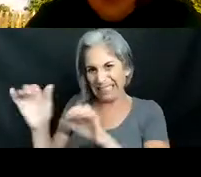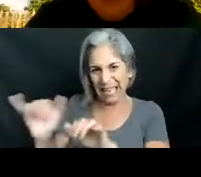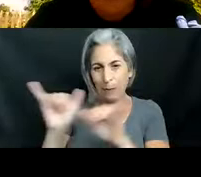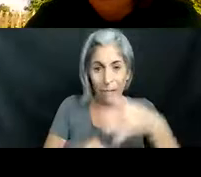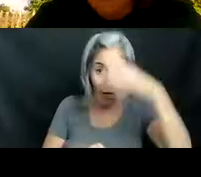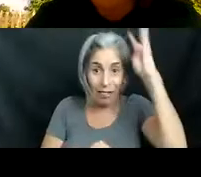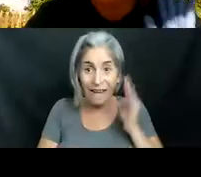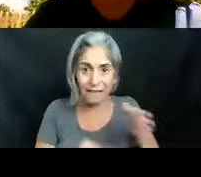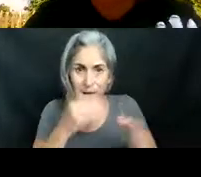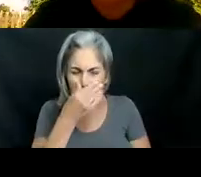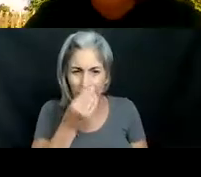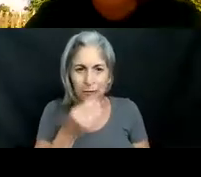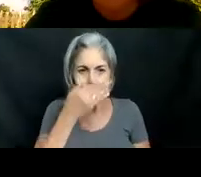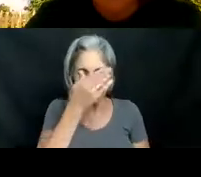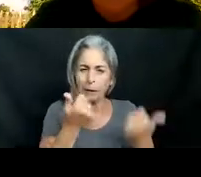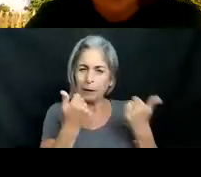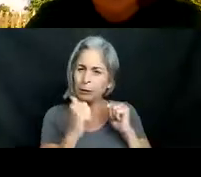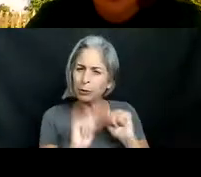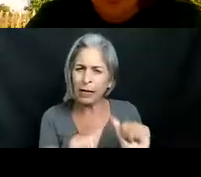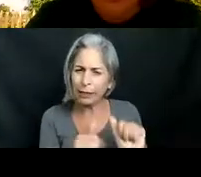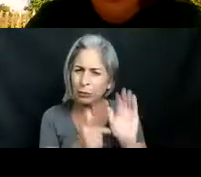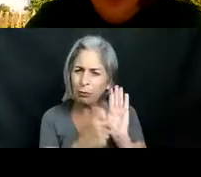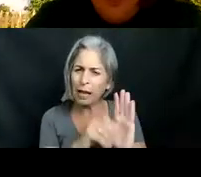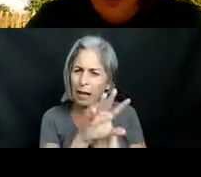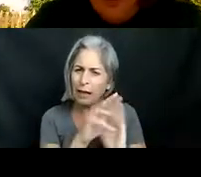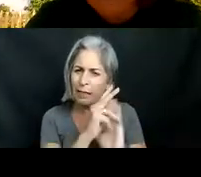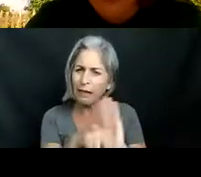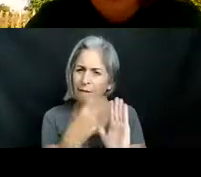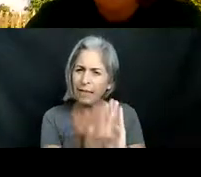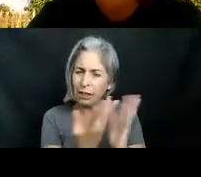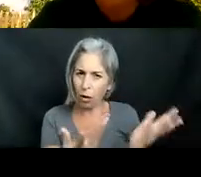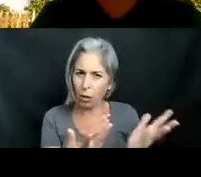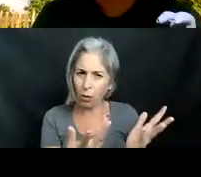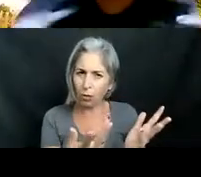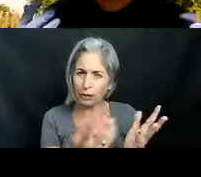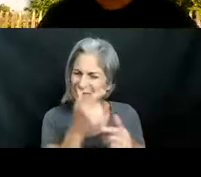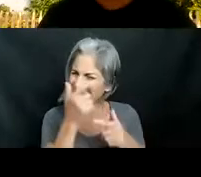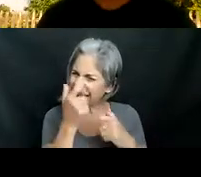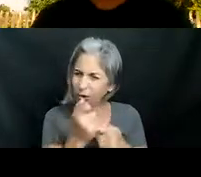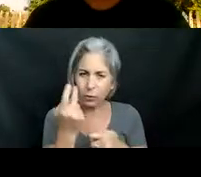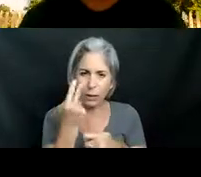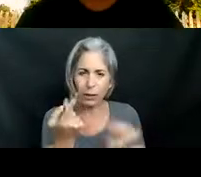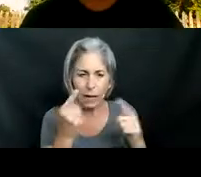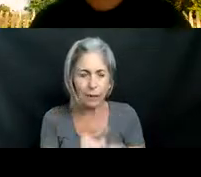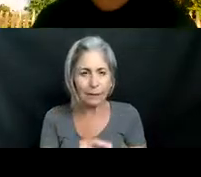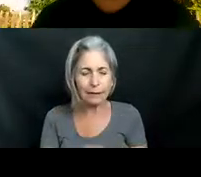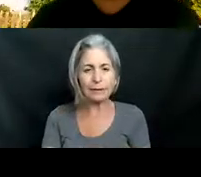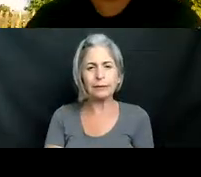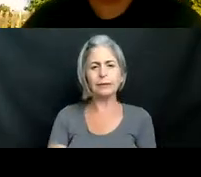have a video i'm gonna try to play it but please tell me if it comes out a little wonky um it's very interesting i